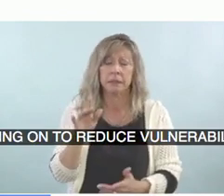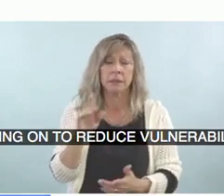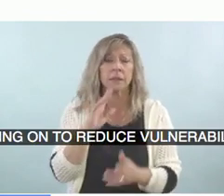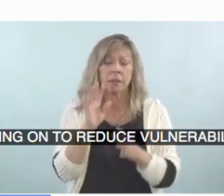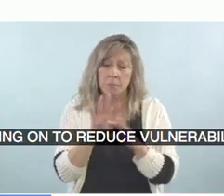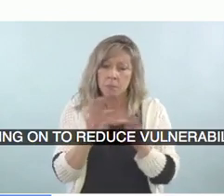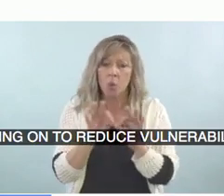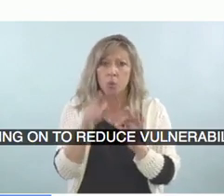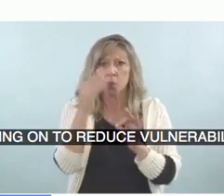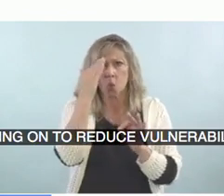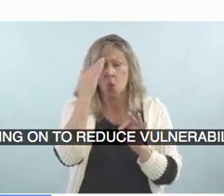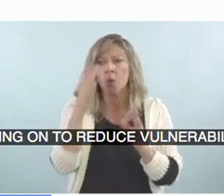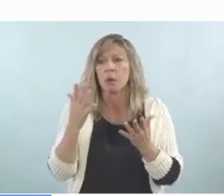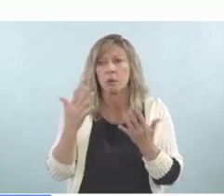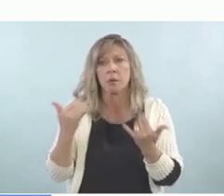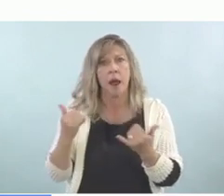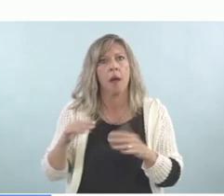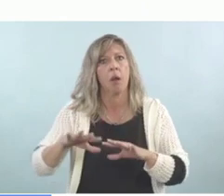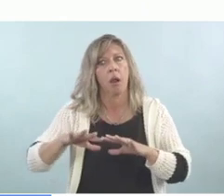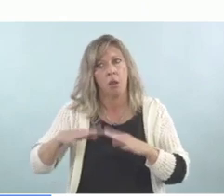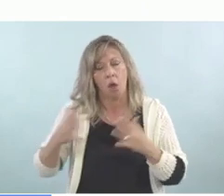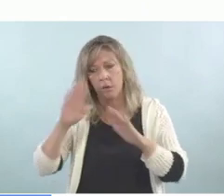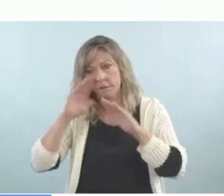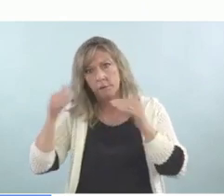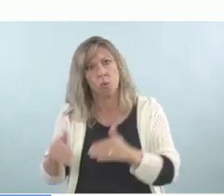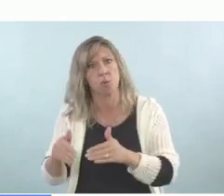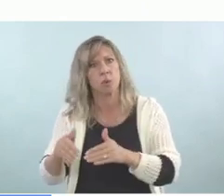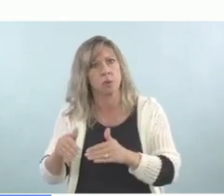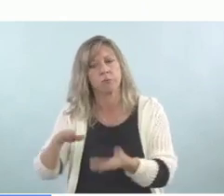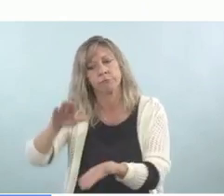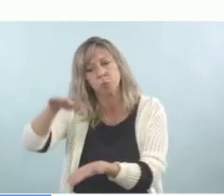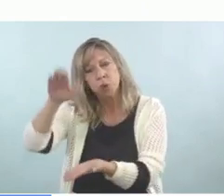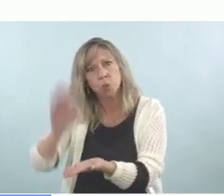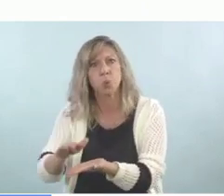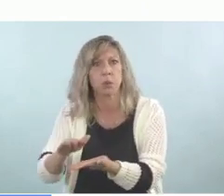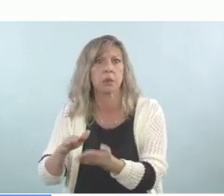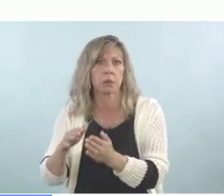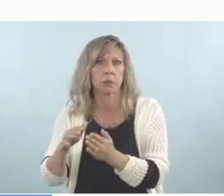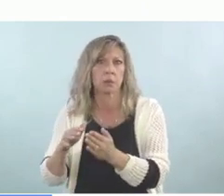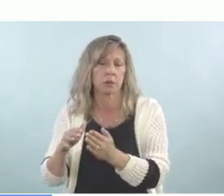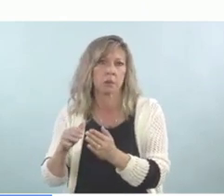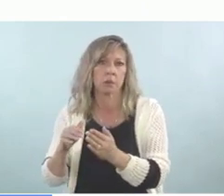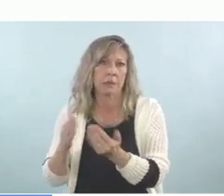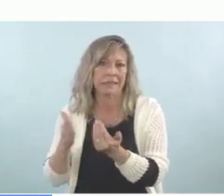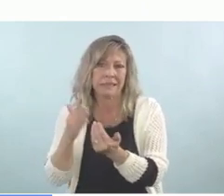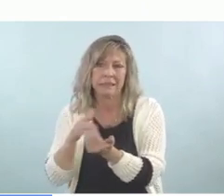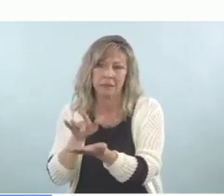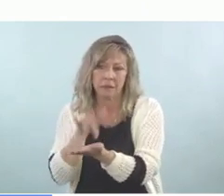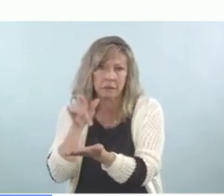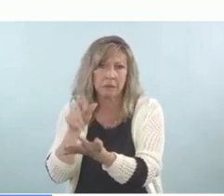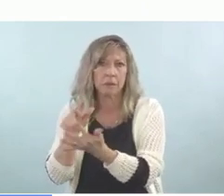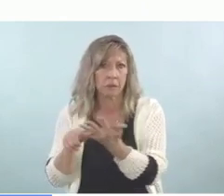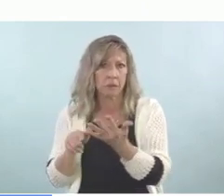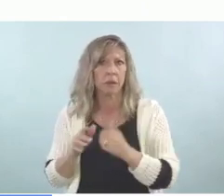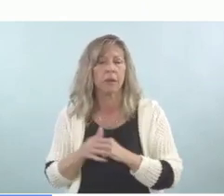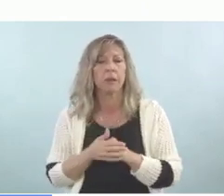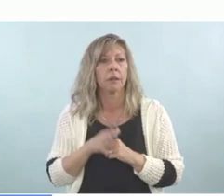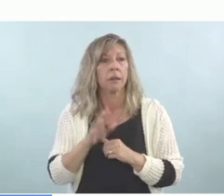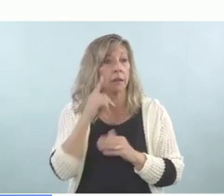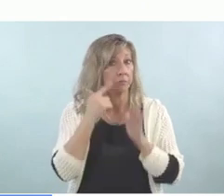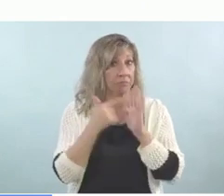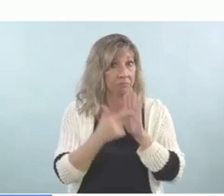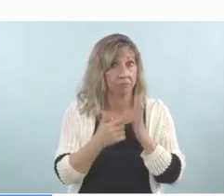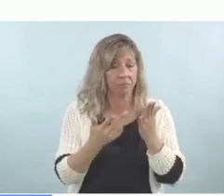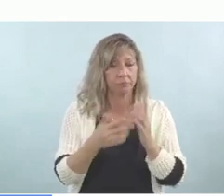Okay. Um, the, um, uh, the, the, hands and voices group, um, in partnership